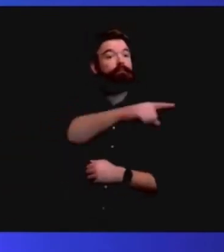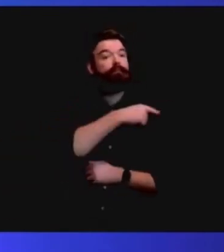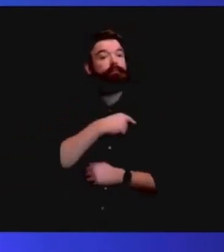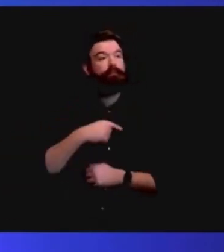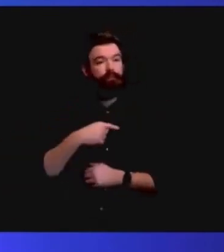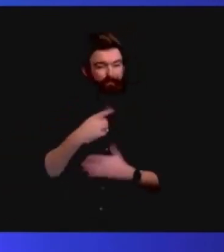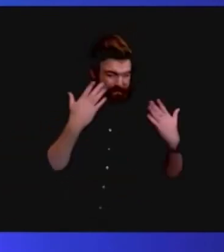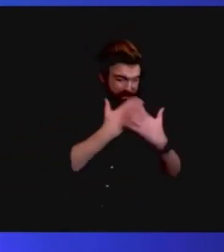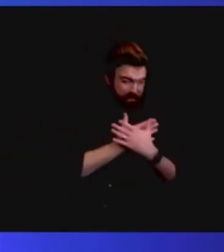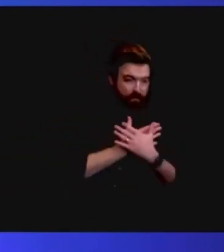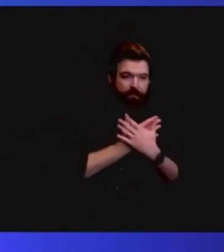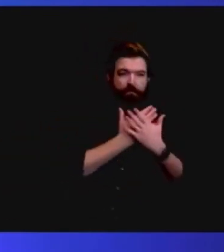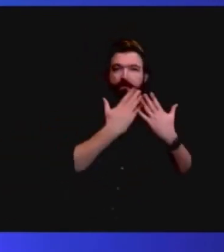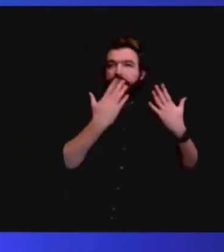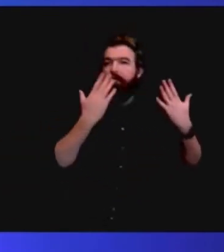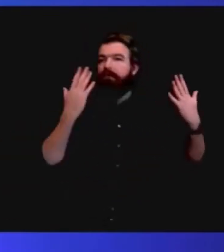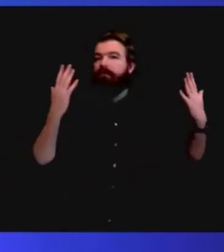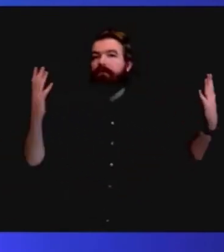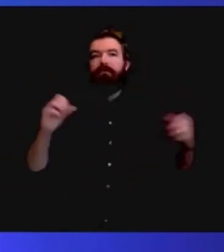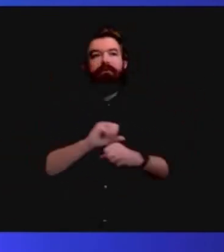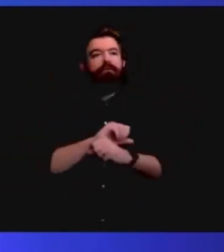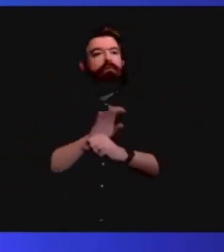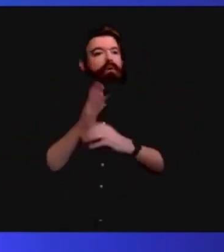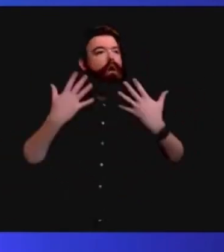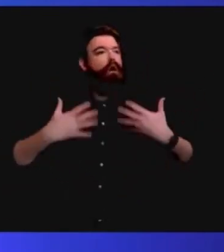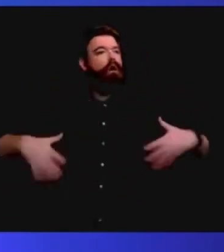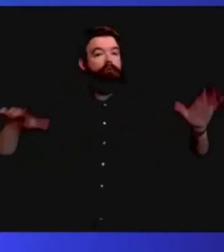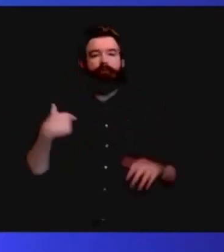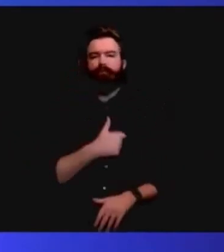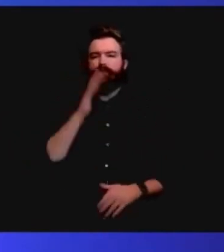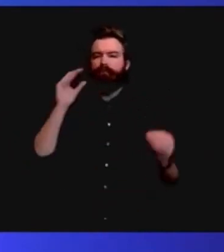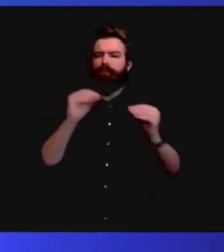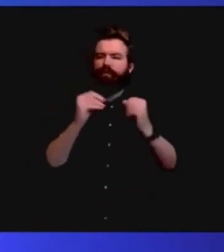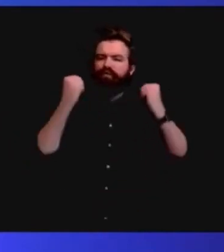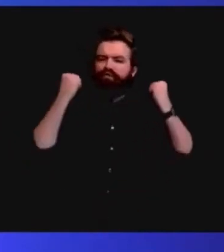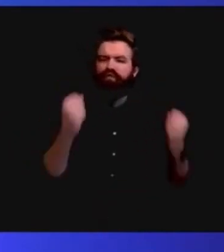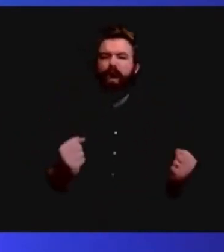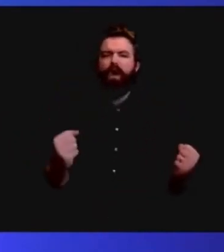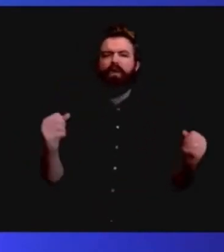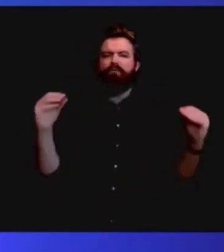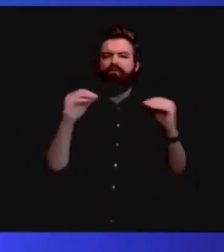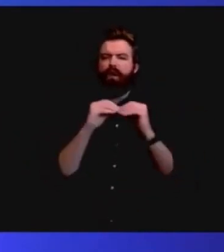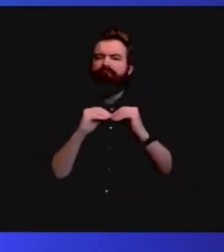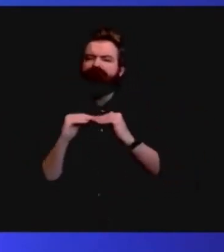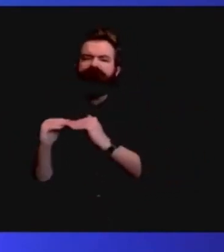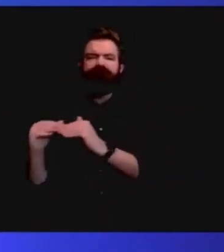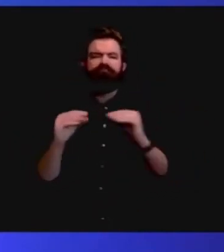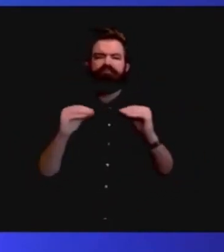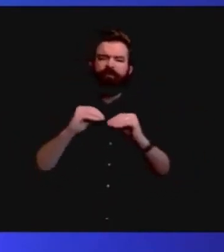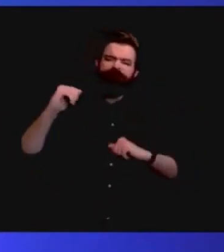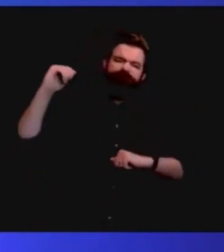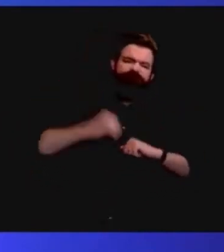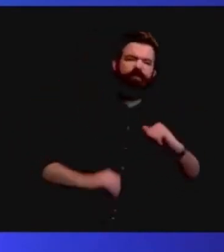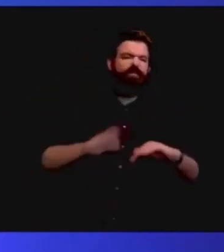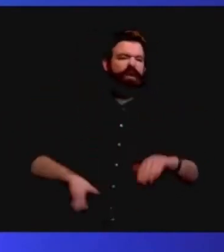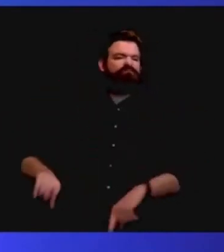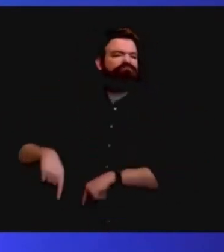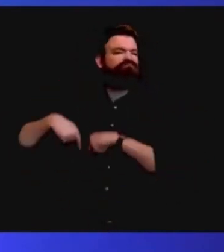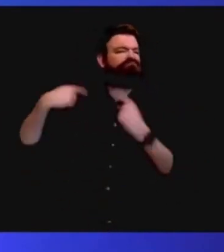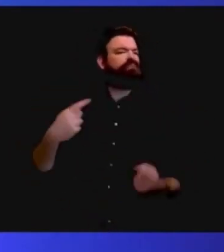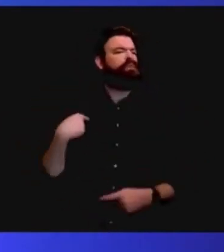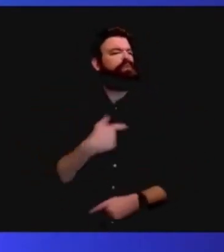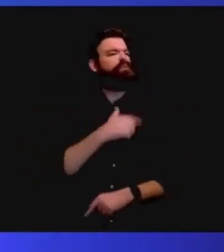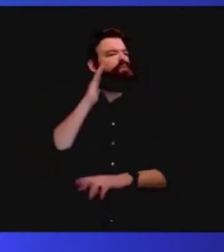we will be stronger, fairer, and more resilient than before. And we will be prepared to move forward as one state